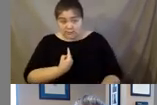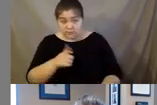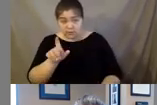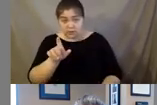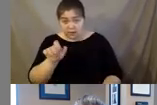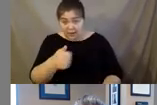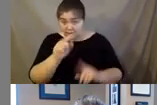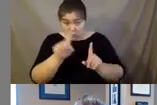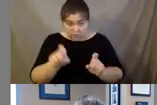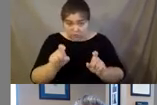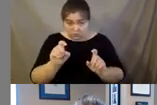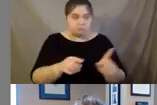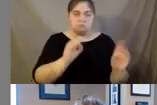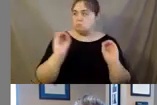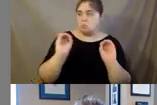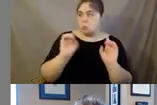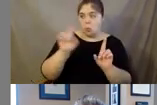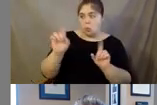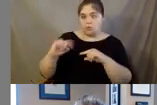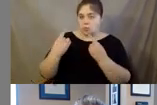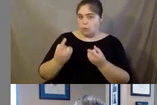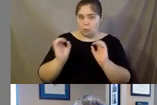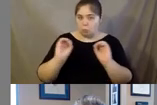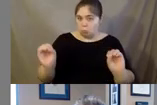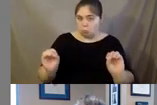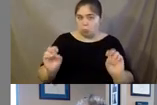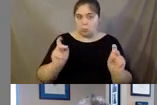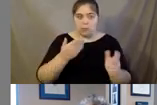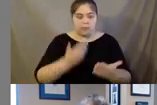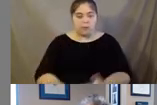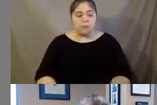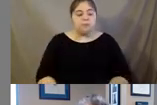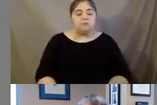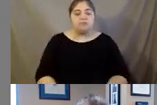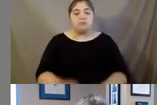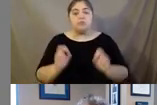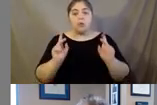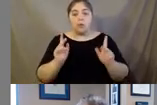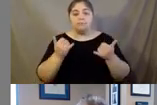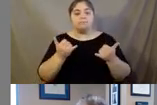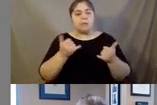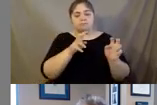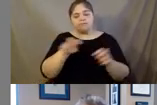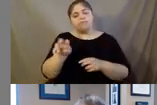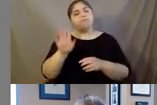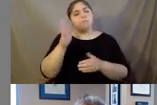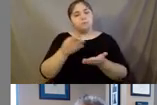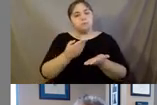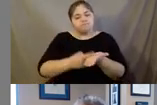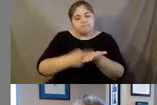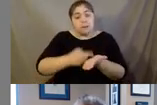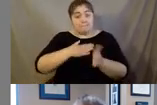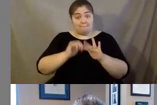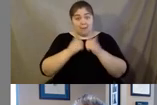No questions so far. Okay. Oh, thank you. All right. So then I'll pivot to talking about, um, my agency